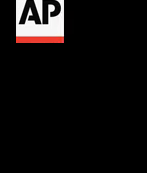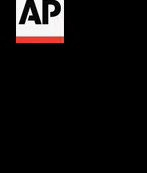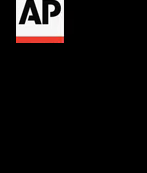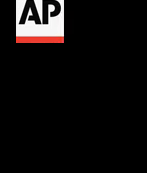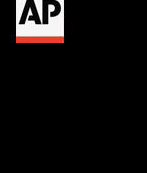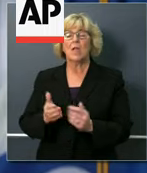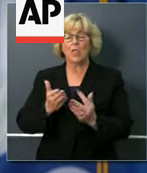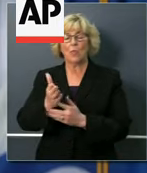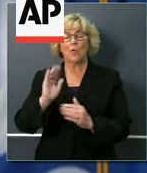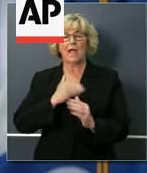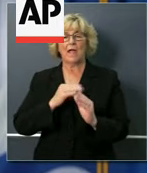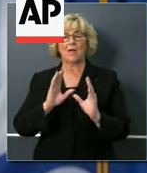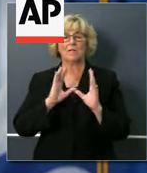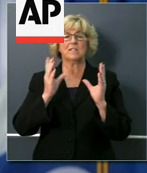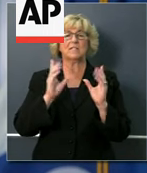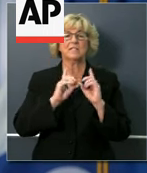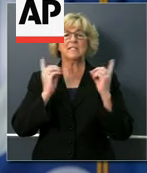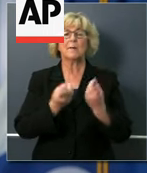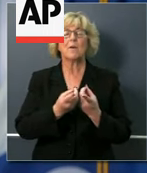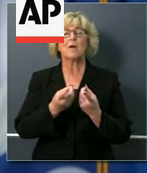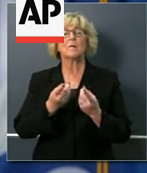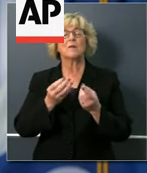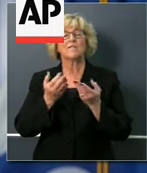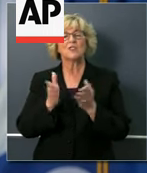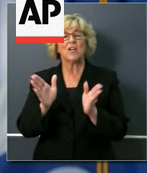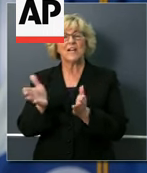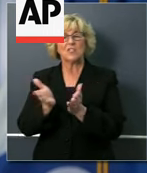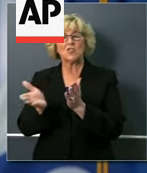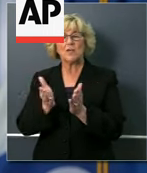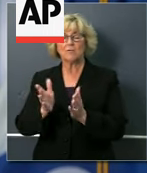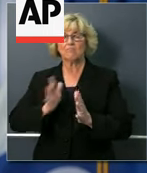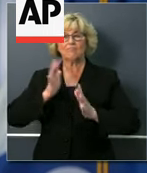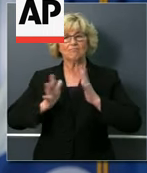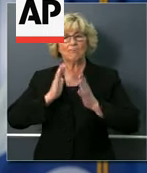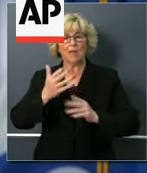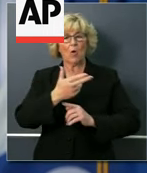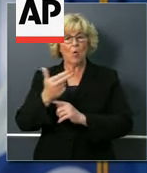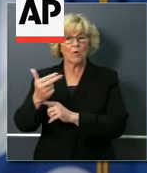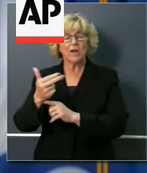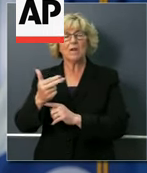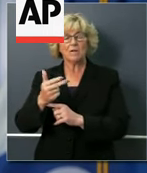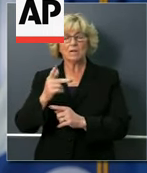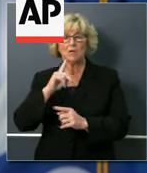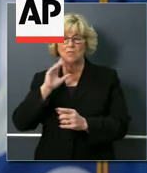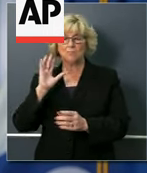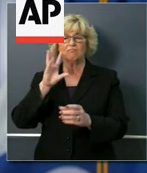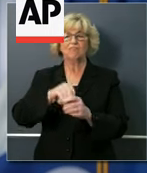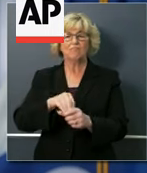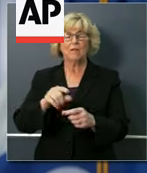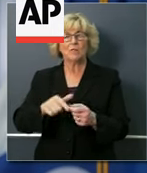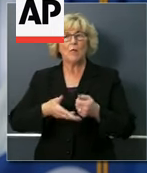Some of the nicest and finest hotel chains in the world are participating in this program,